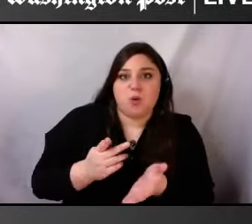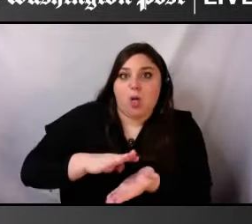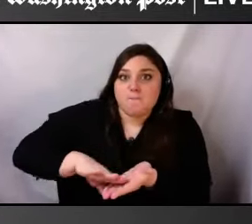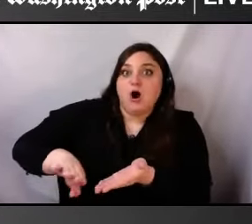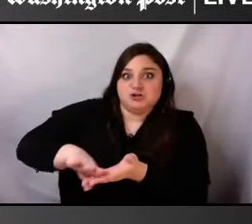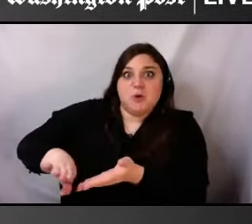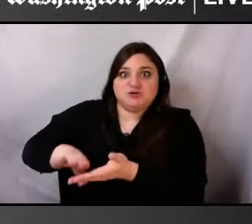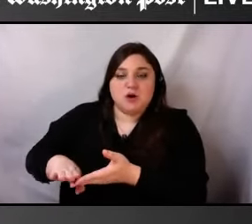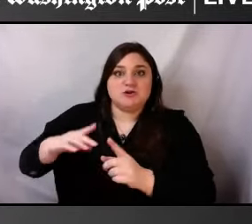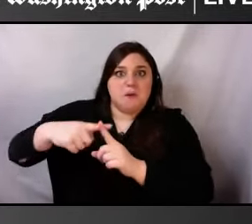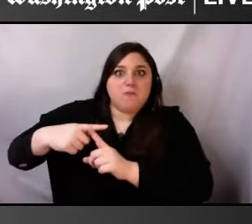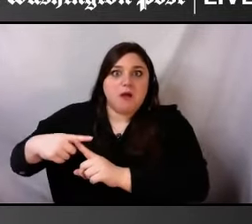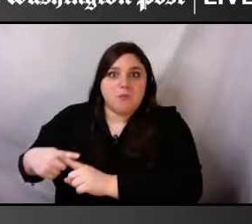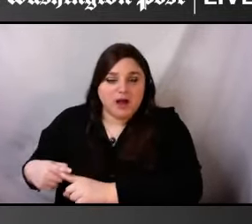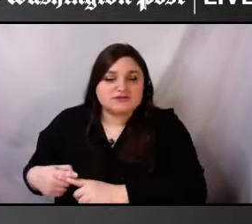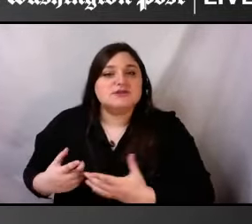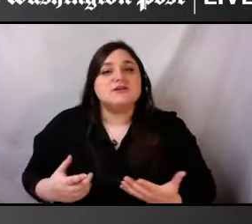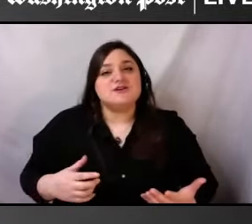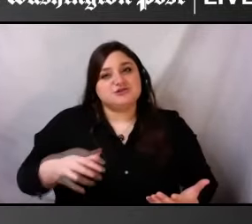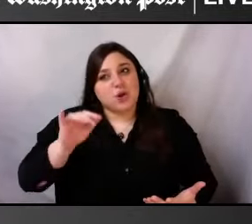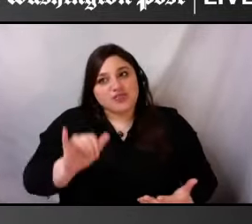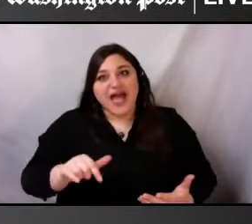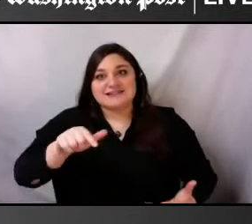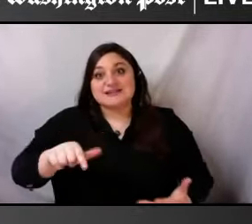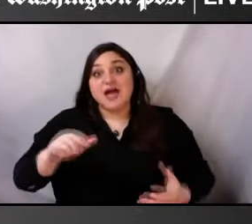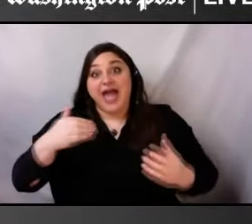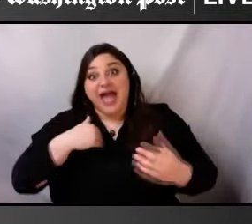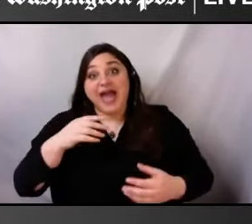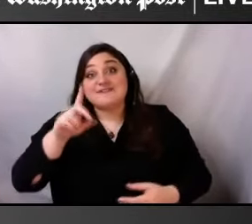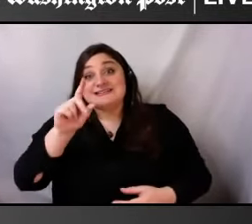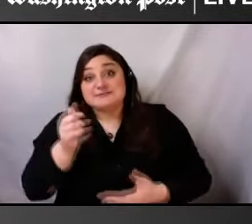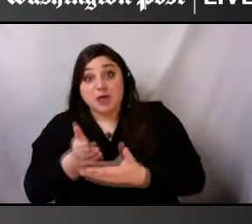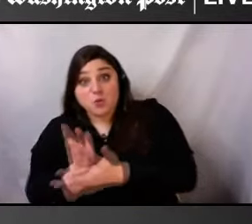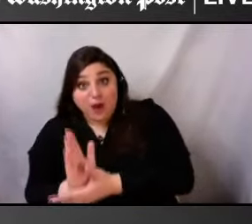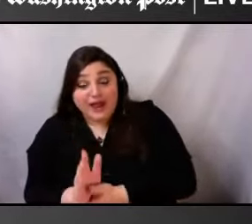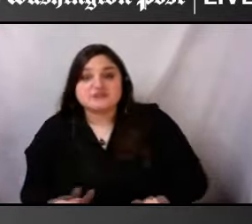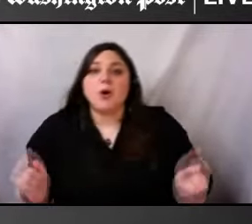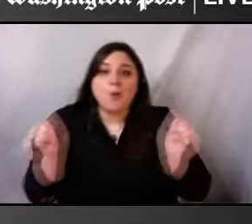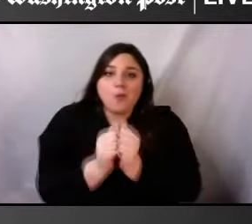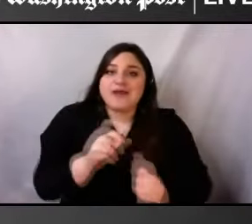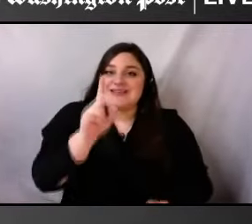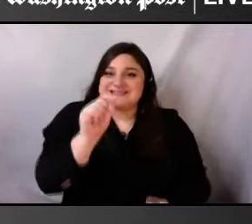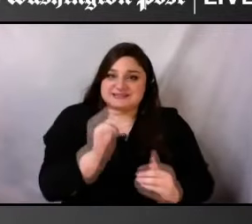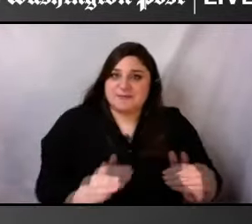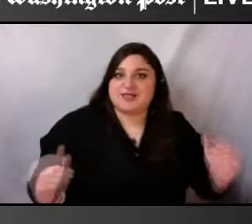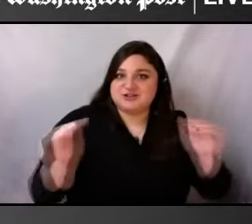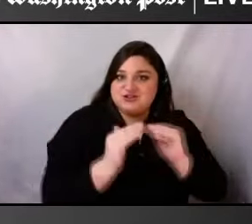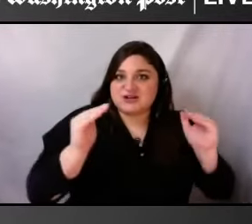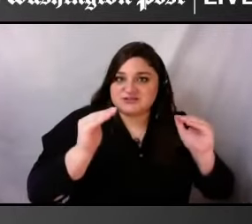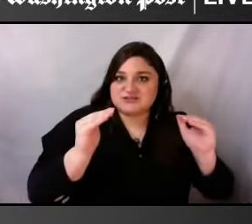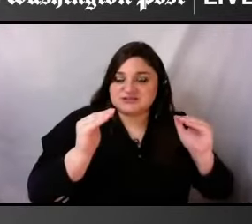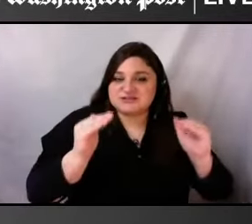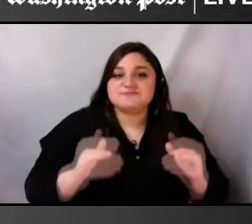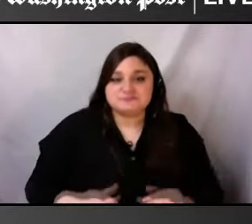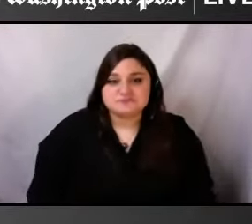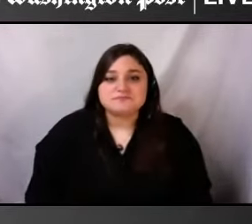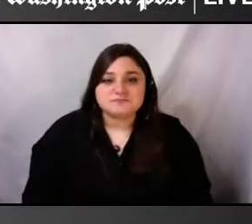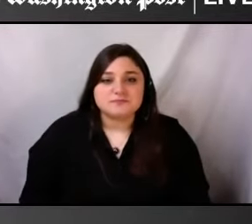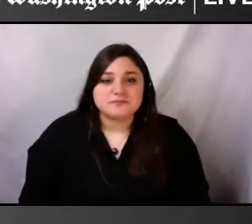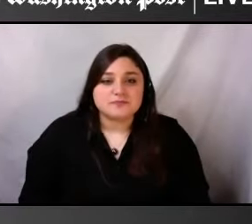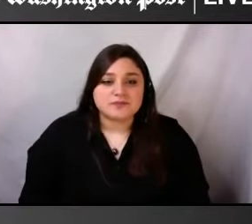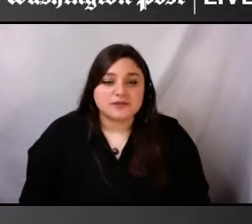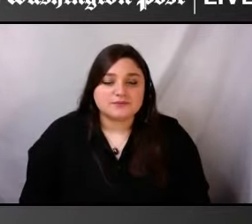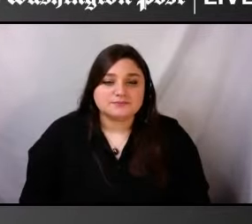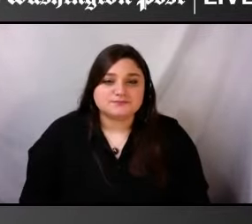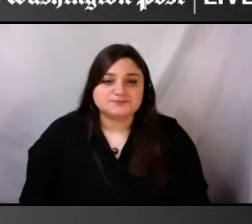con-, the disability rights with disability justice, um, and, and, and elevating and bringing to light